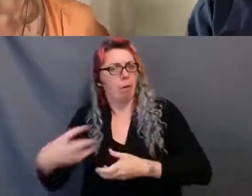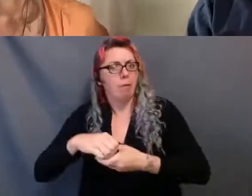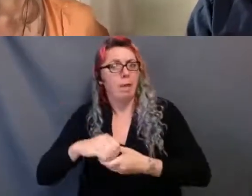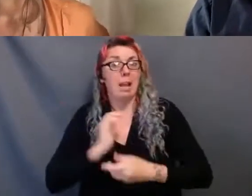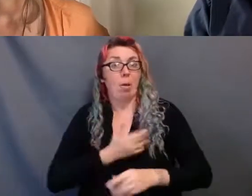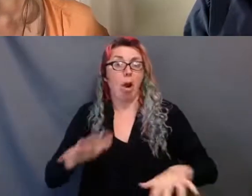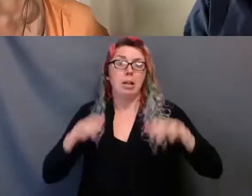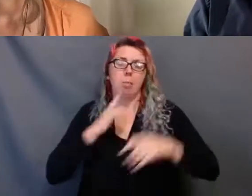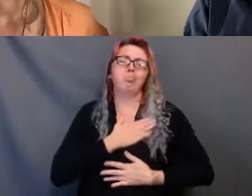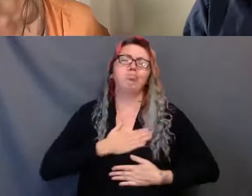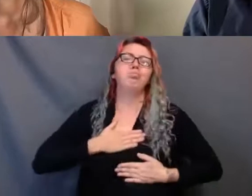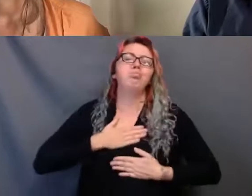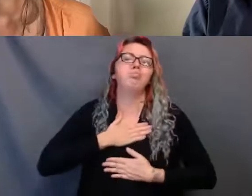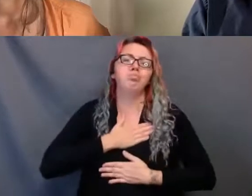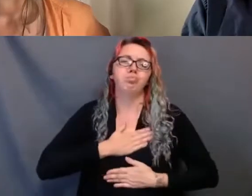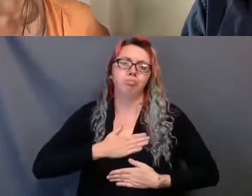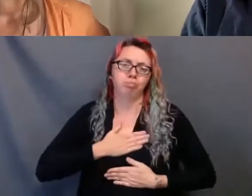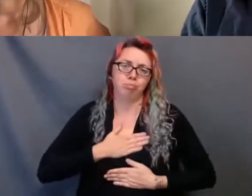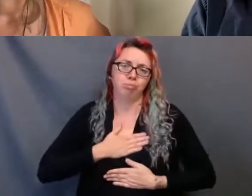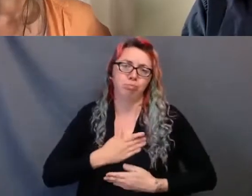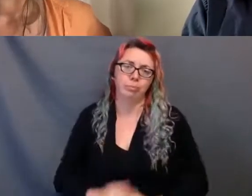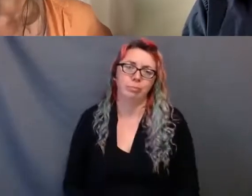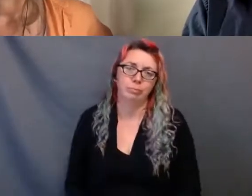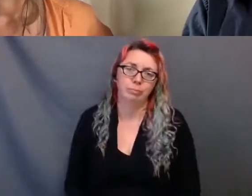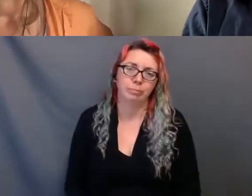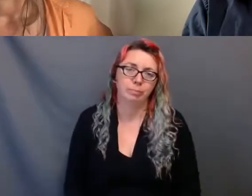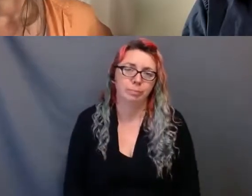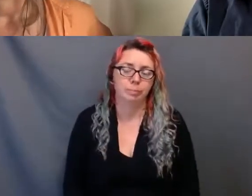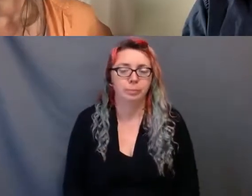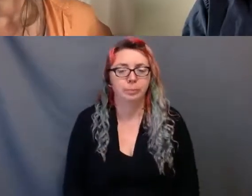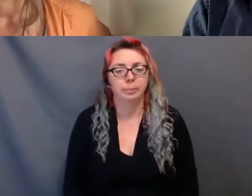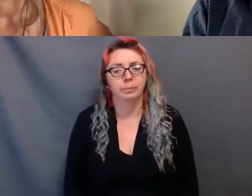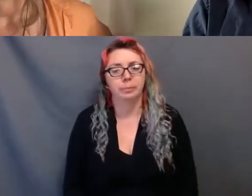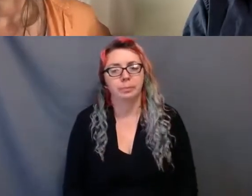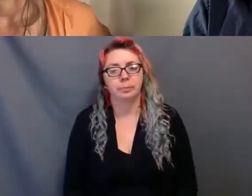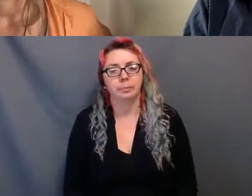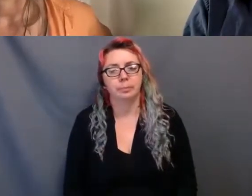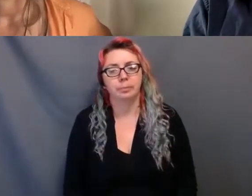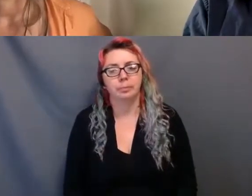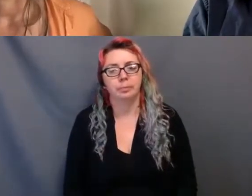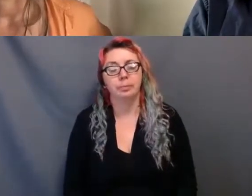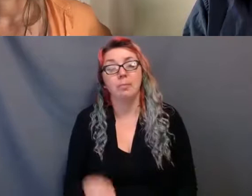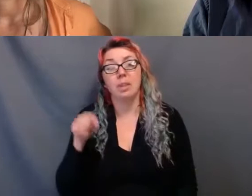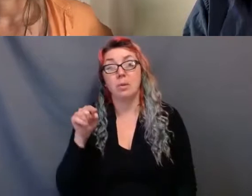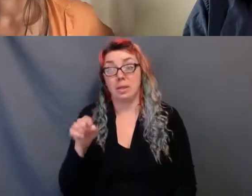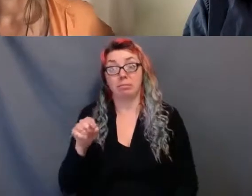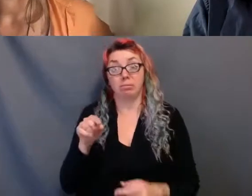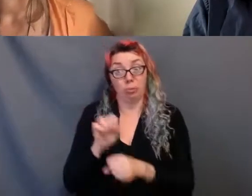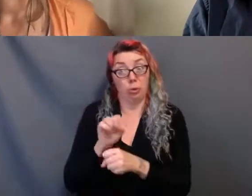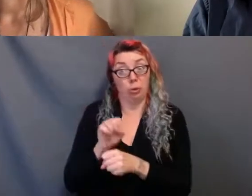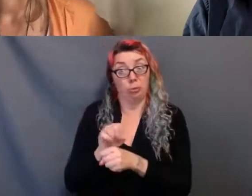This work is founded on a value set that places a connection to community at the center of the process, not